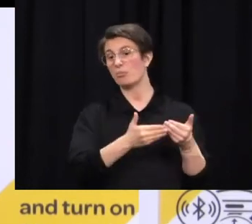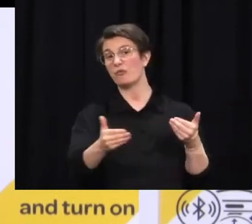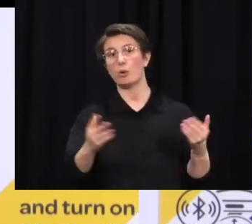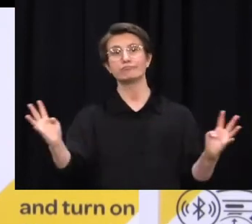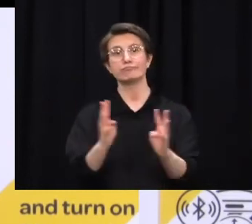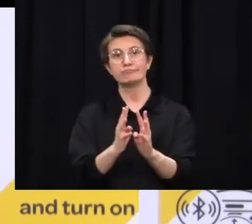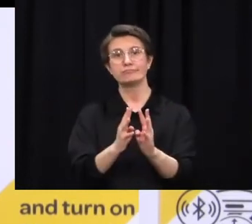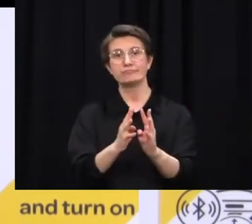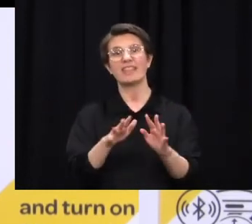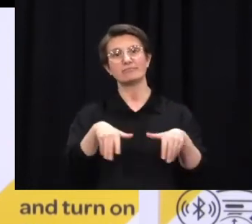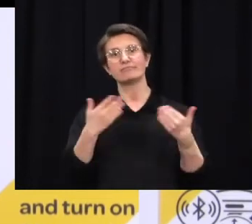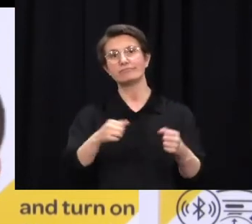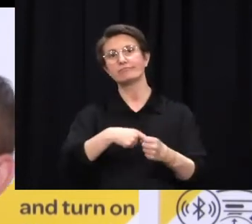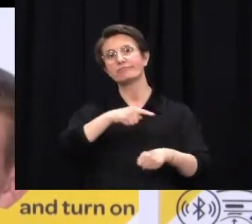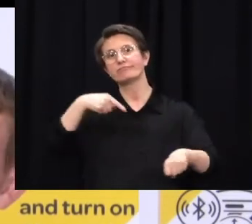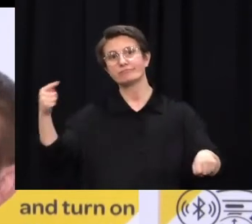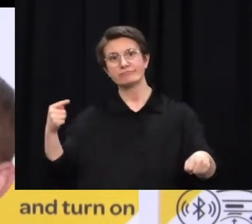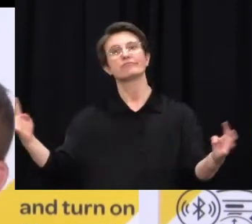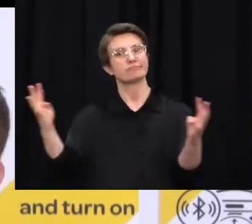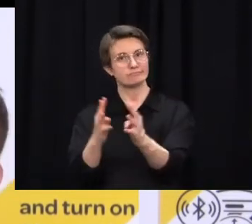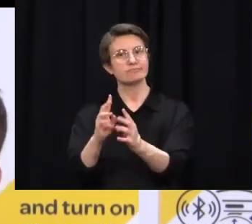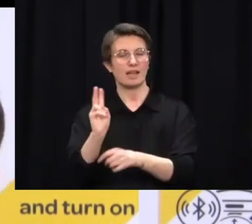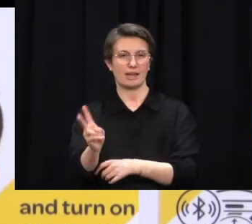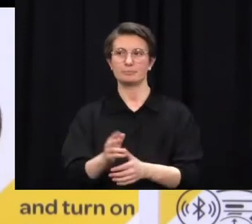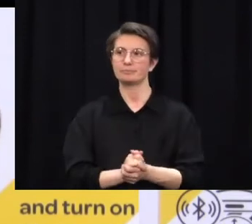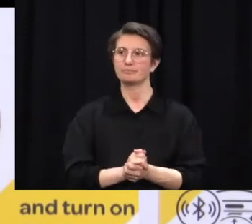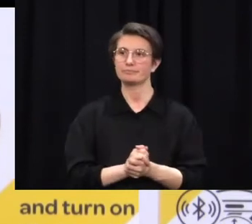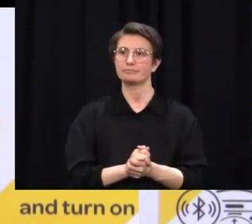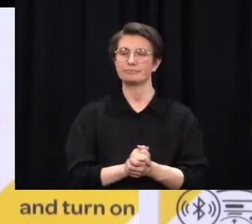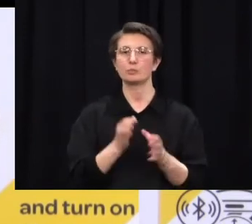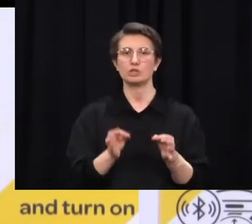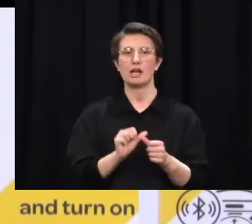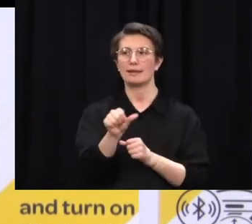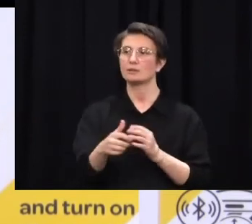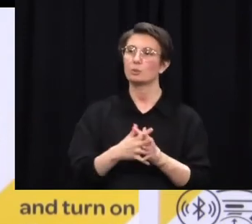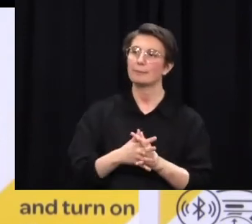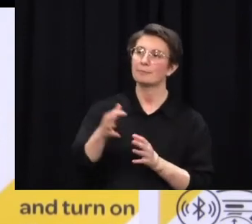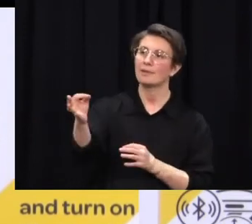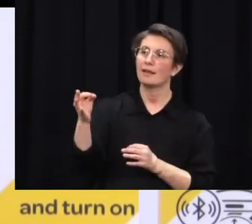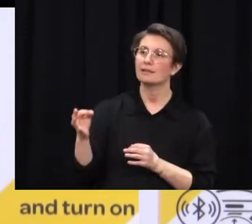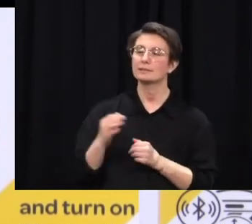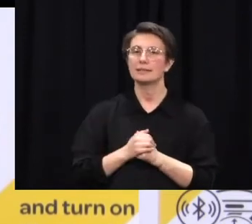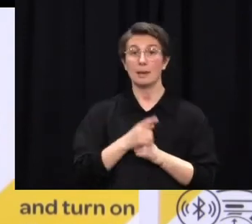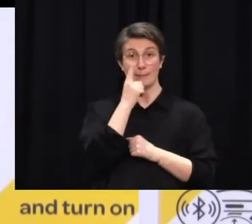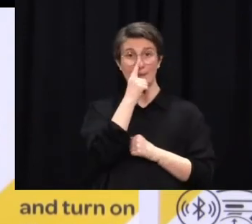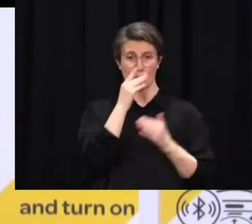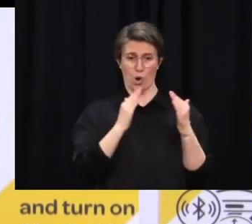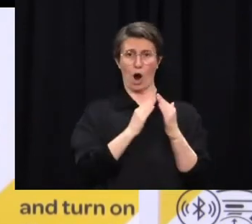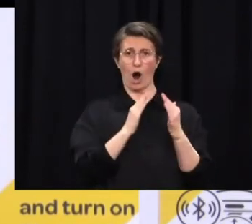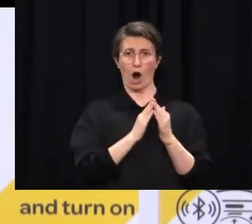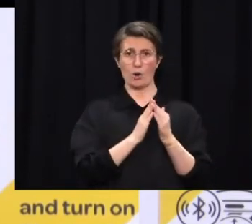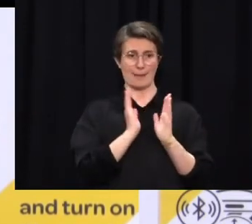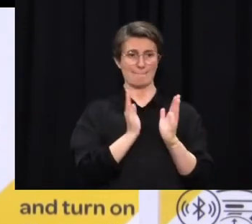make decisions next week. Is there enough support available to people who are self-isolating at home and maybe